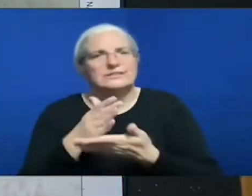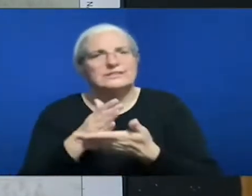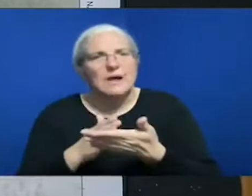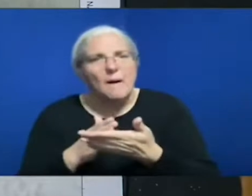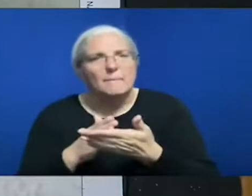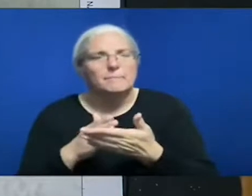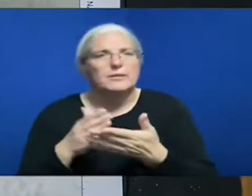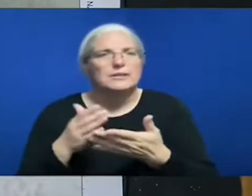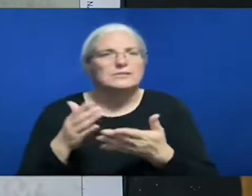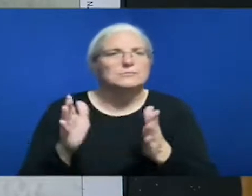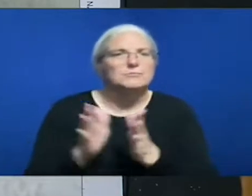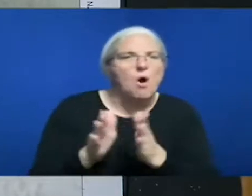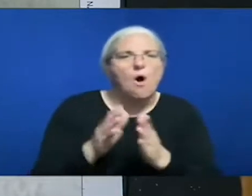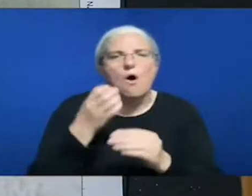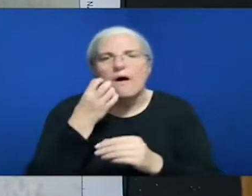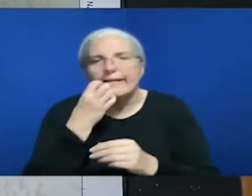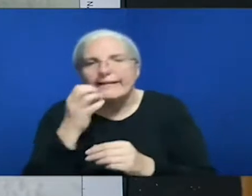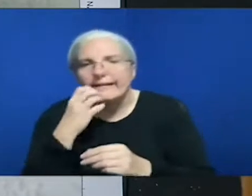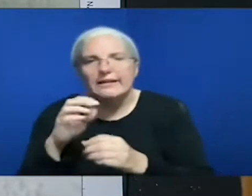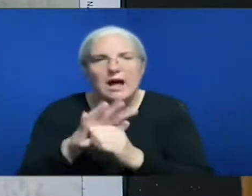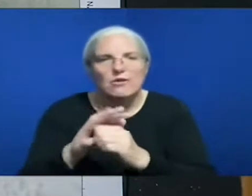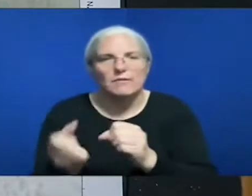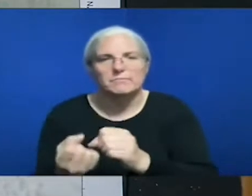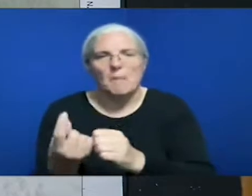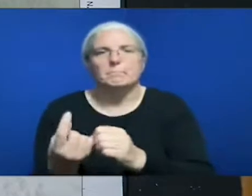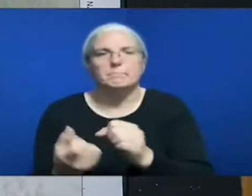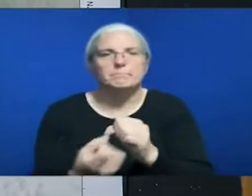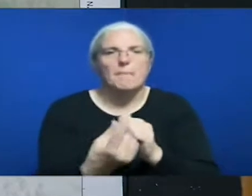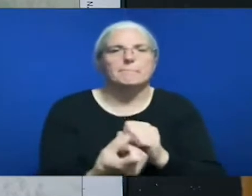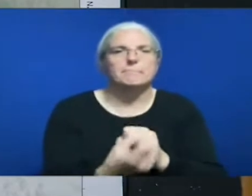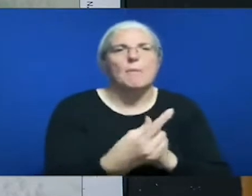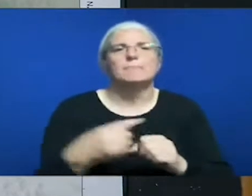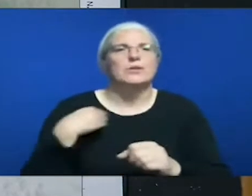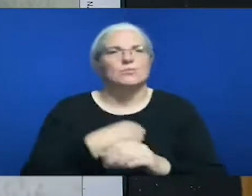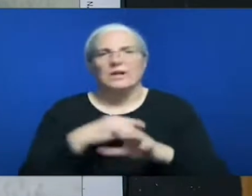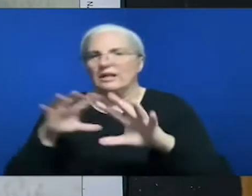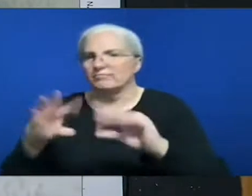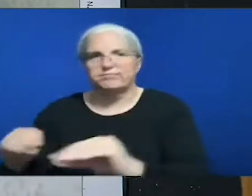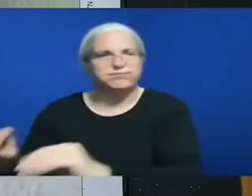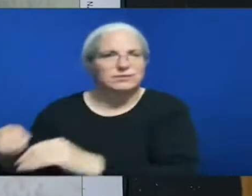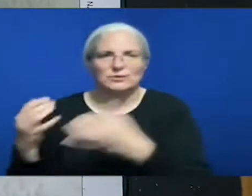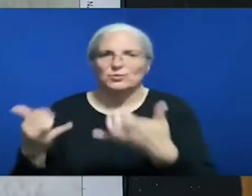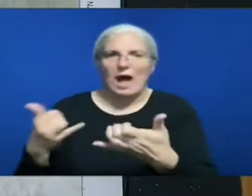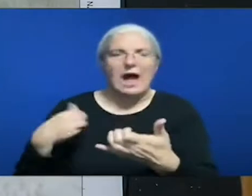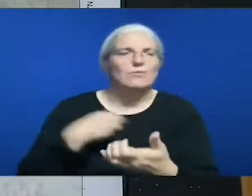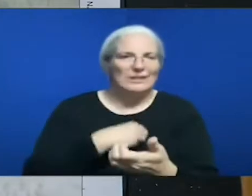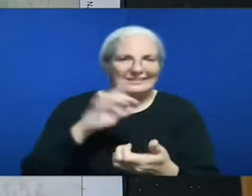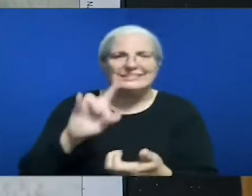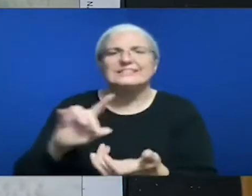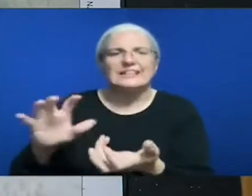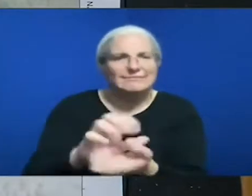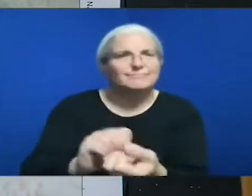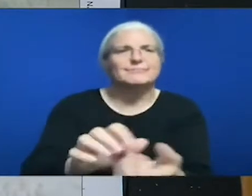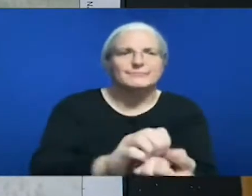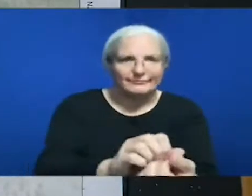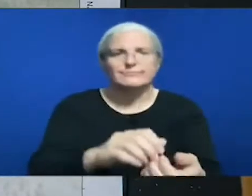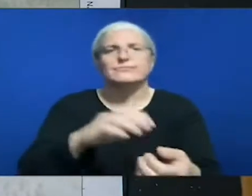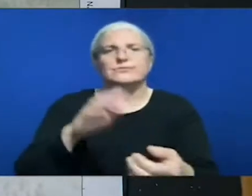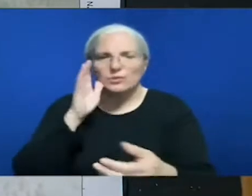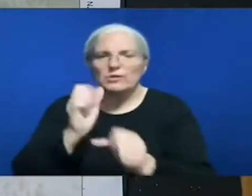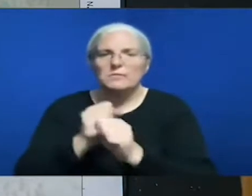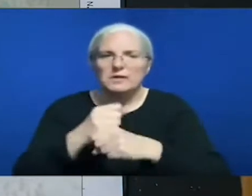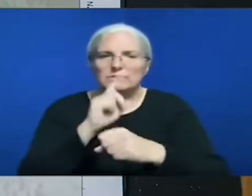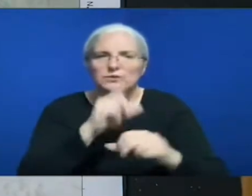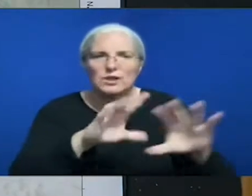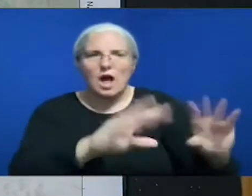addressed those today and they'll be continuing to work that piece of line tomorrow from hello or hello spot 68 they're up towards Dixie